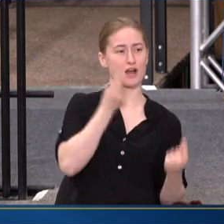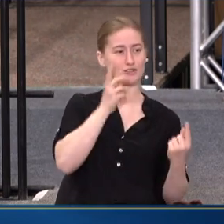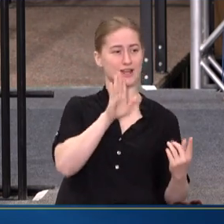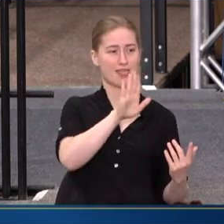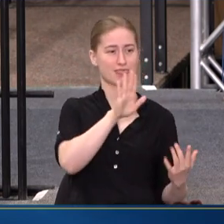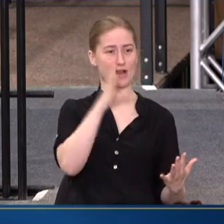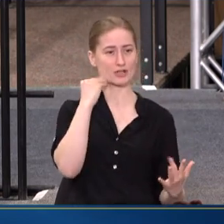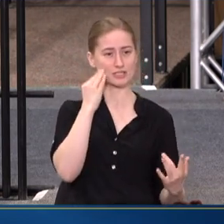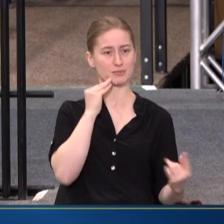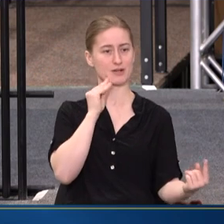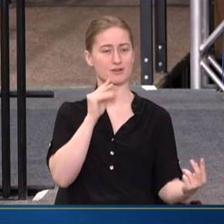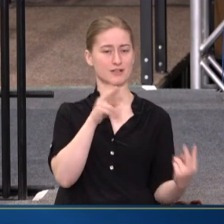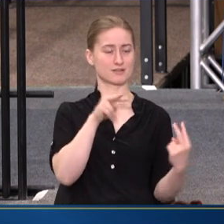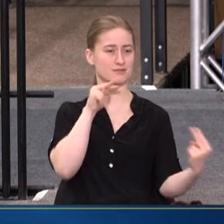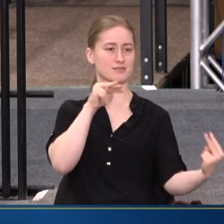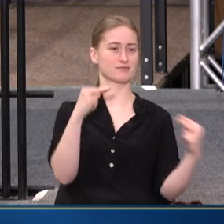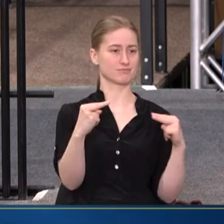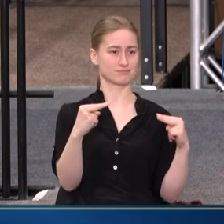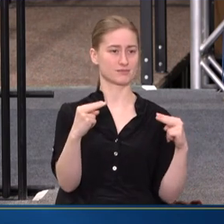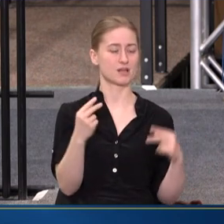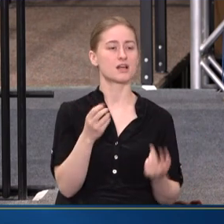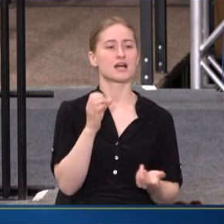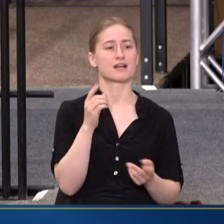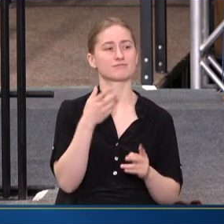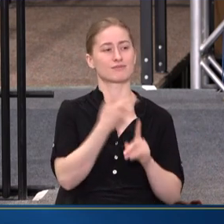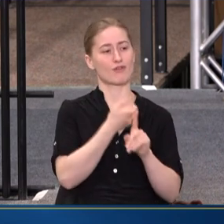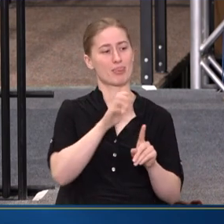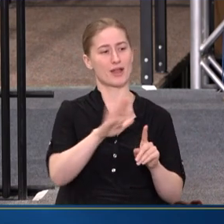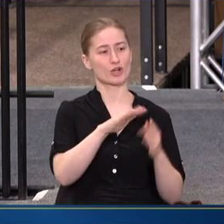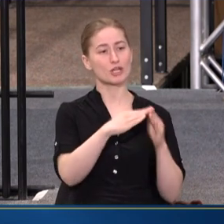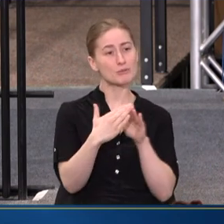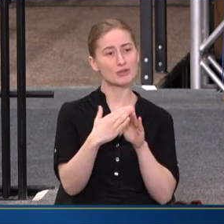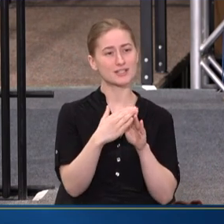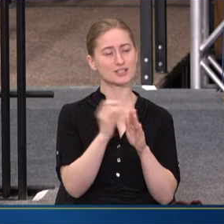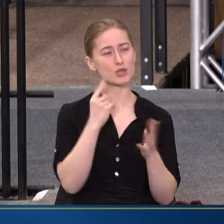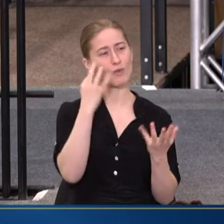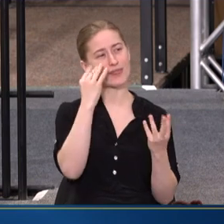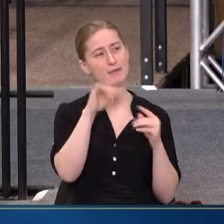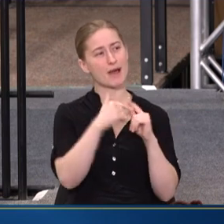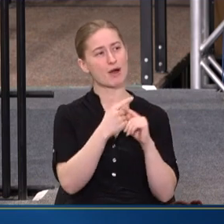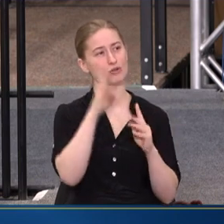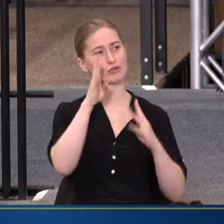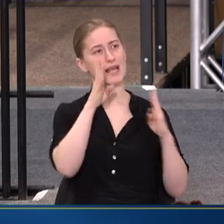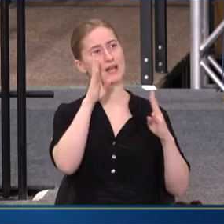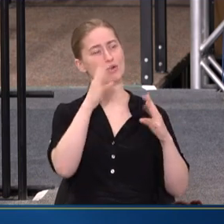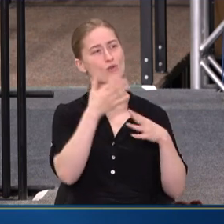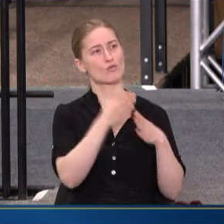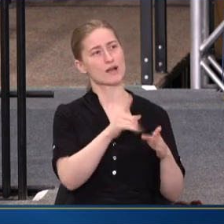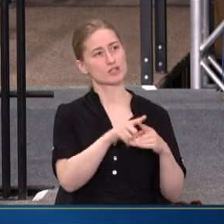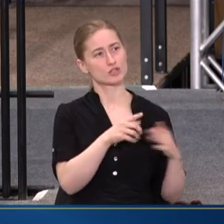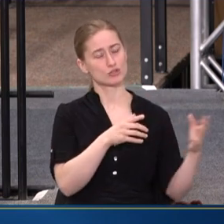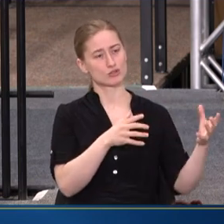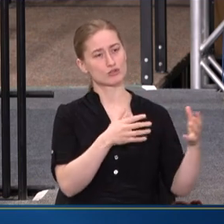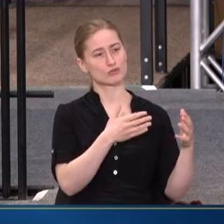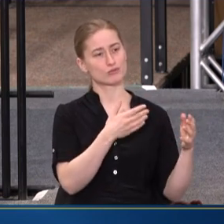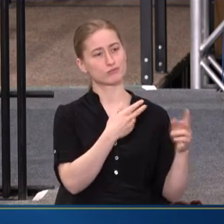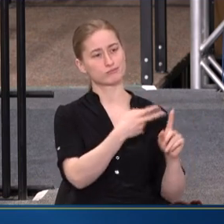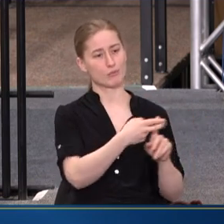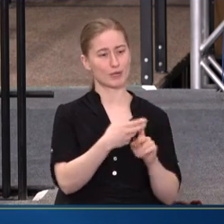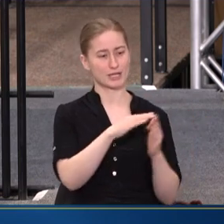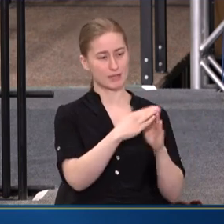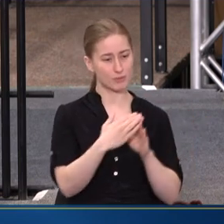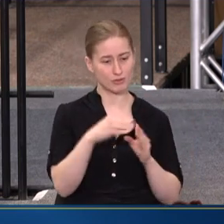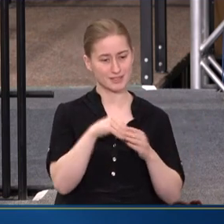AND COME FROM THEIR COMMUNITIES. AND SO WE ARE THINKING ABOUT CREATIVE WAYS TO BRING COMMUNITIES INTO THESE